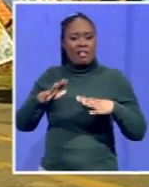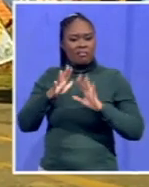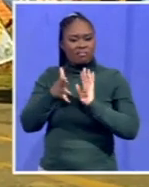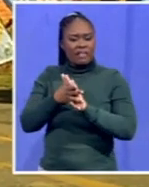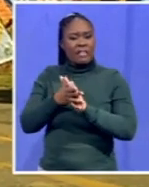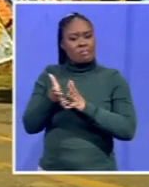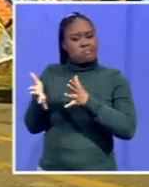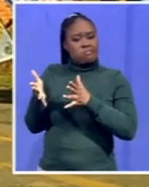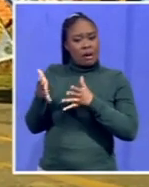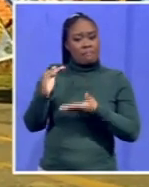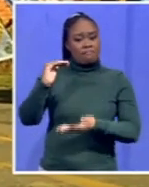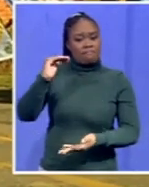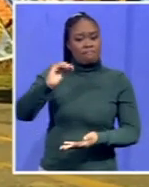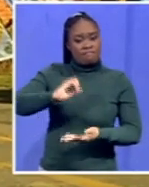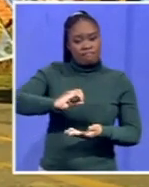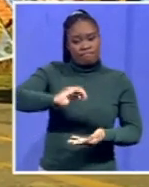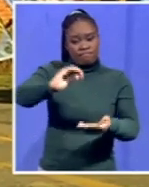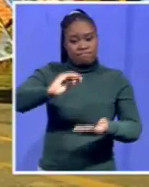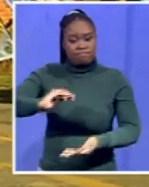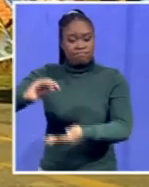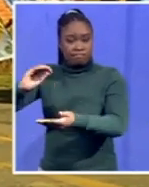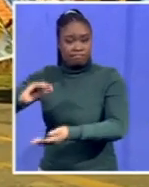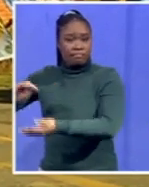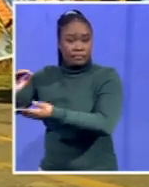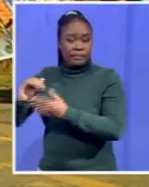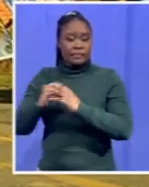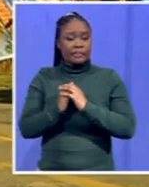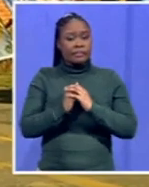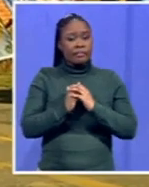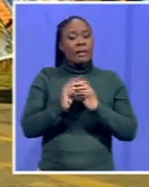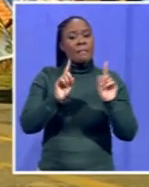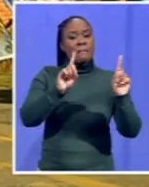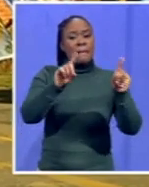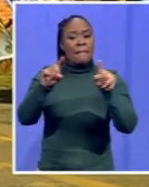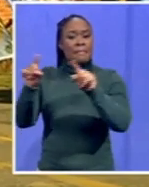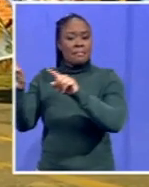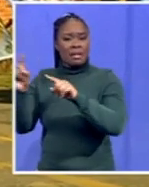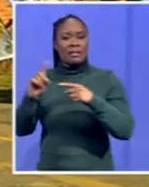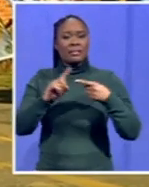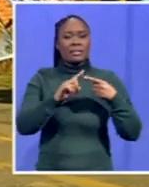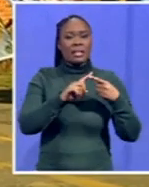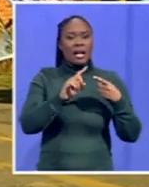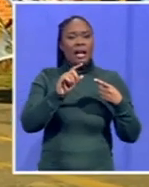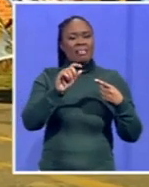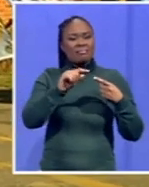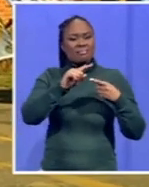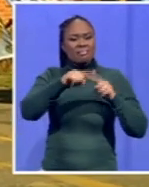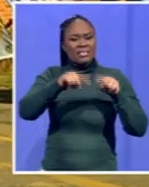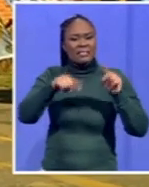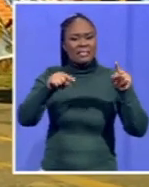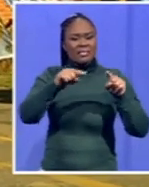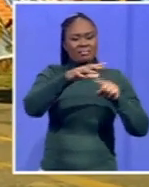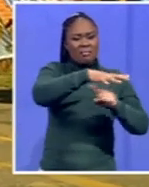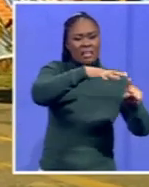As Luwate did say that they will be going to places such as Jelimnyama, Amaoti in Inanda, just